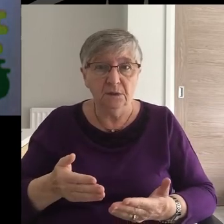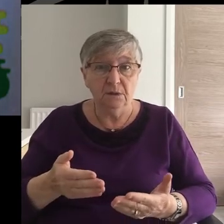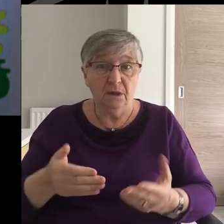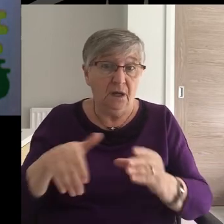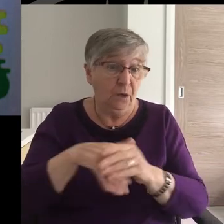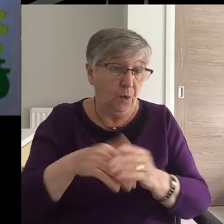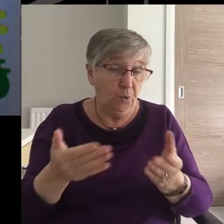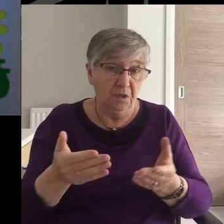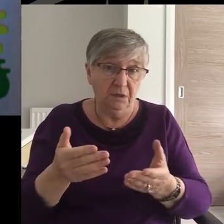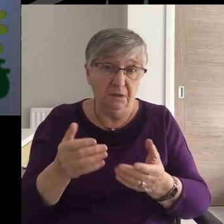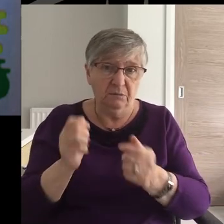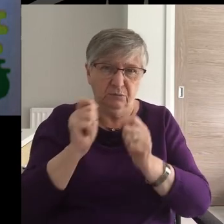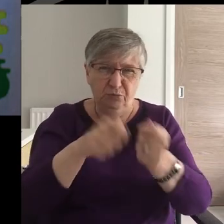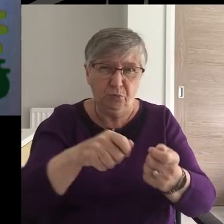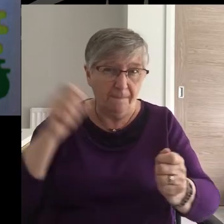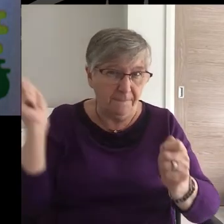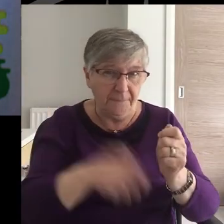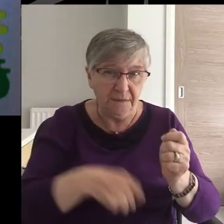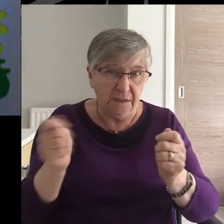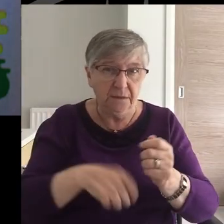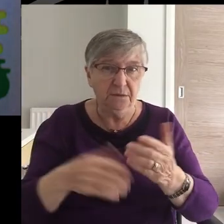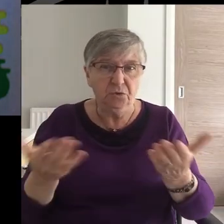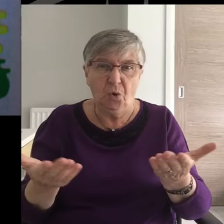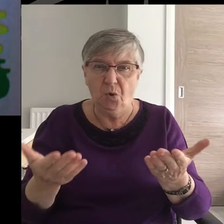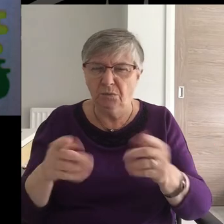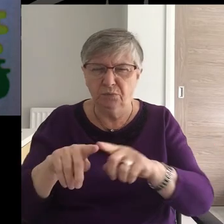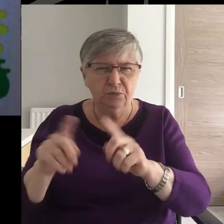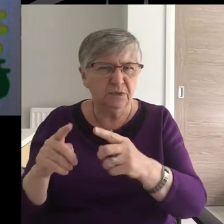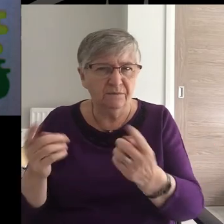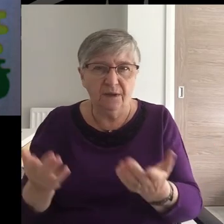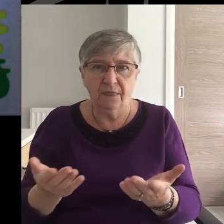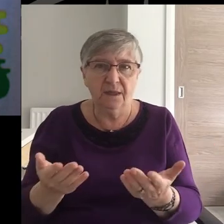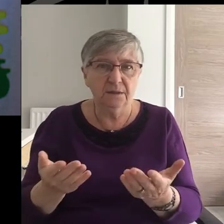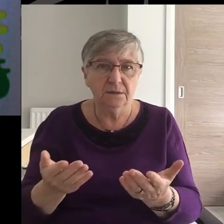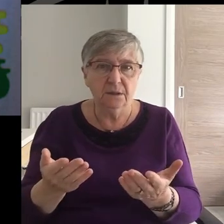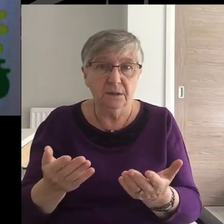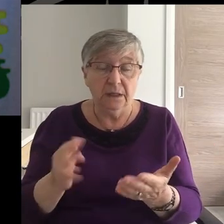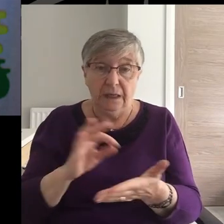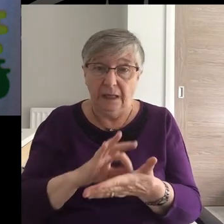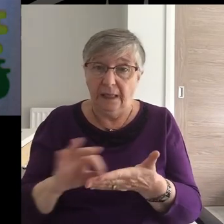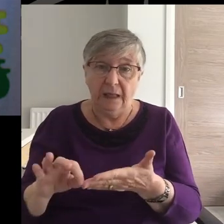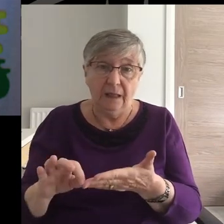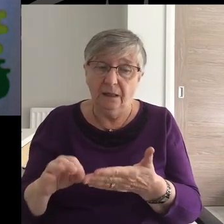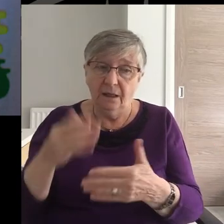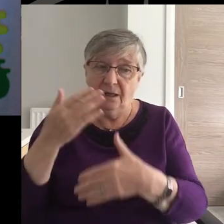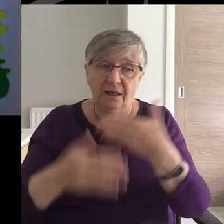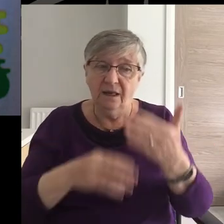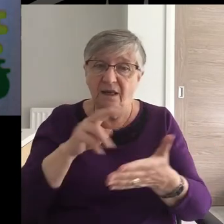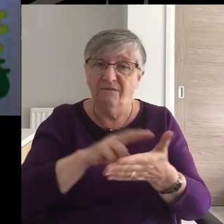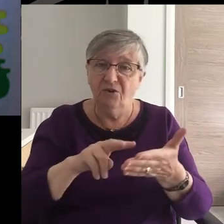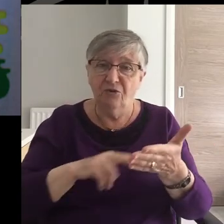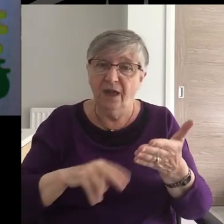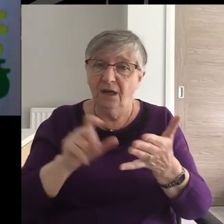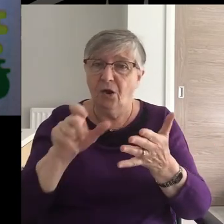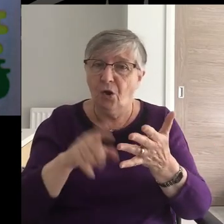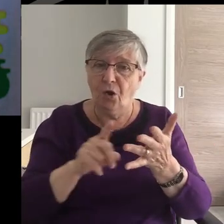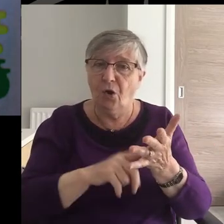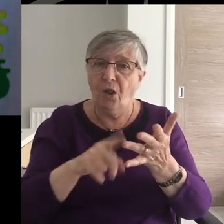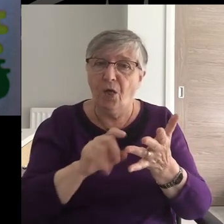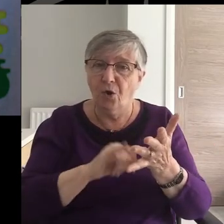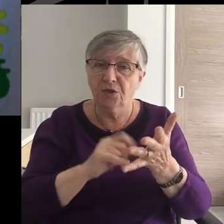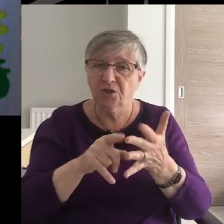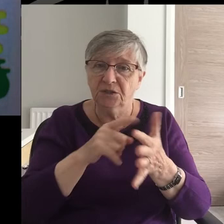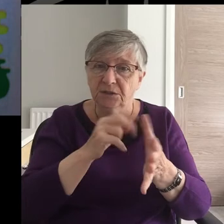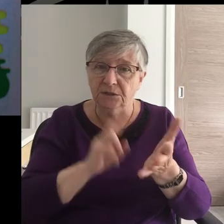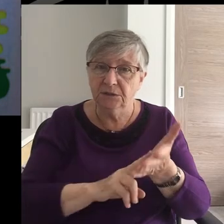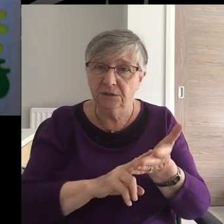including delivering savage beatings. Clearly, he hadn't read Colossians